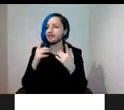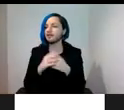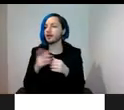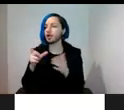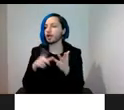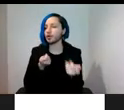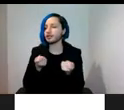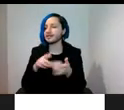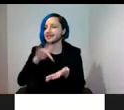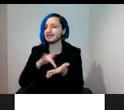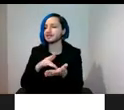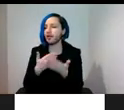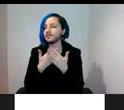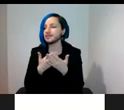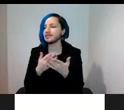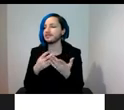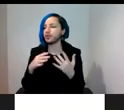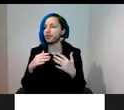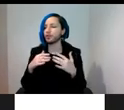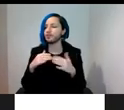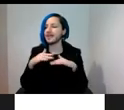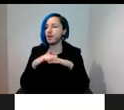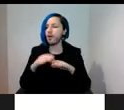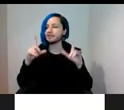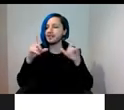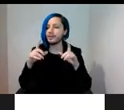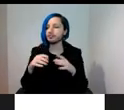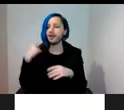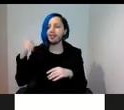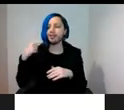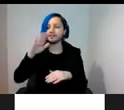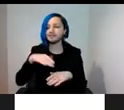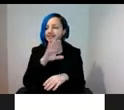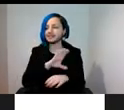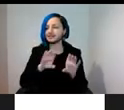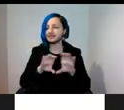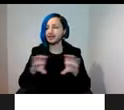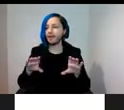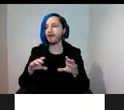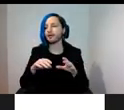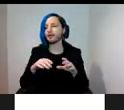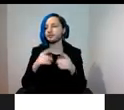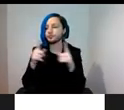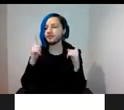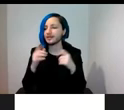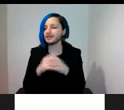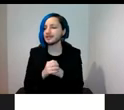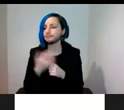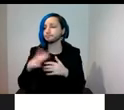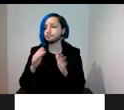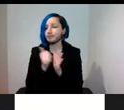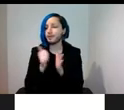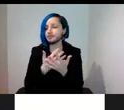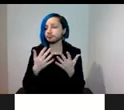at London South Bank University. Her monograph, Collecting and Conserving Net Art for